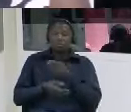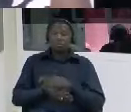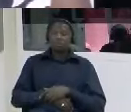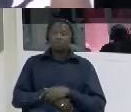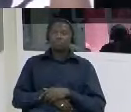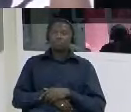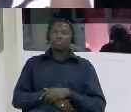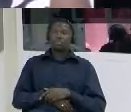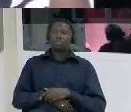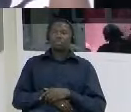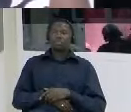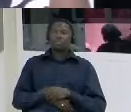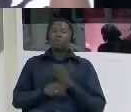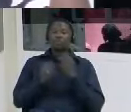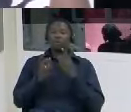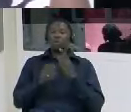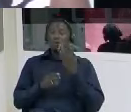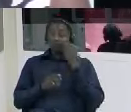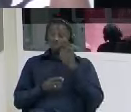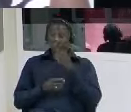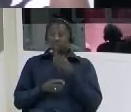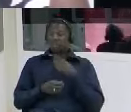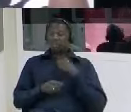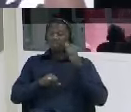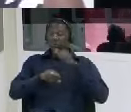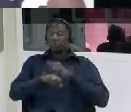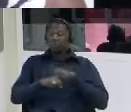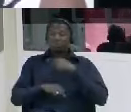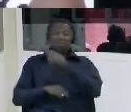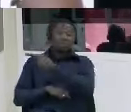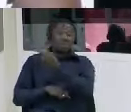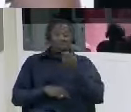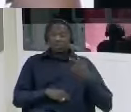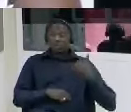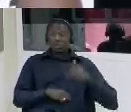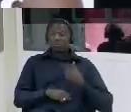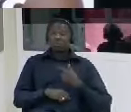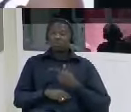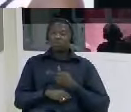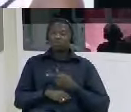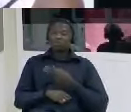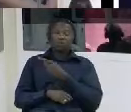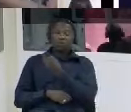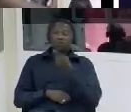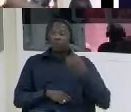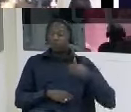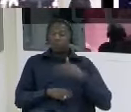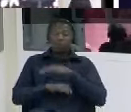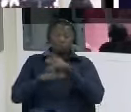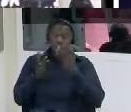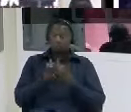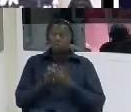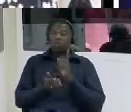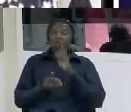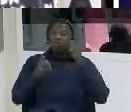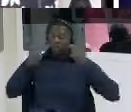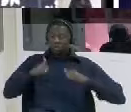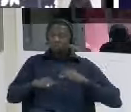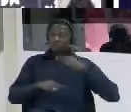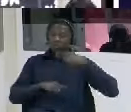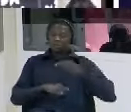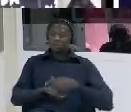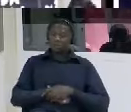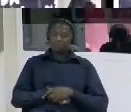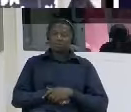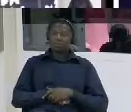tortured what happened next what happened next we were all bundled in a car in the cars and brought back to mile